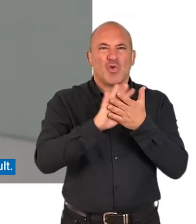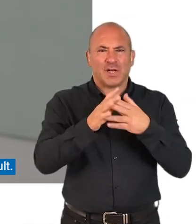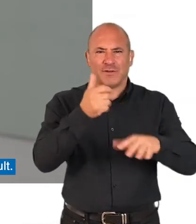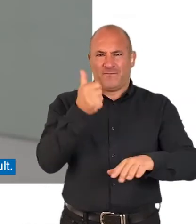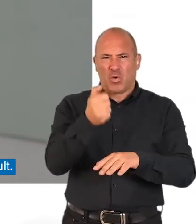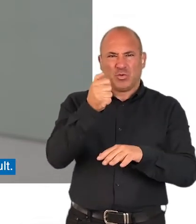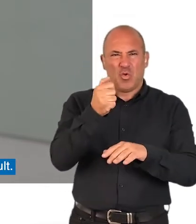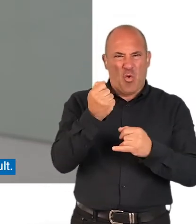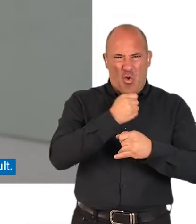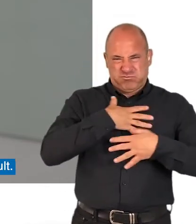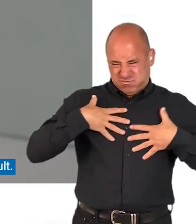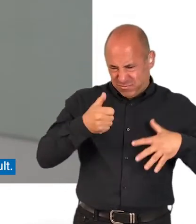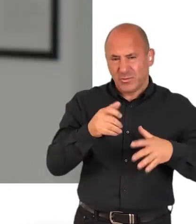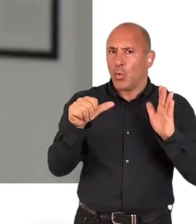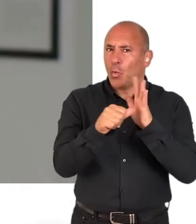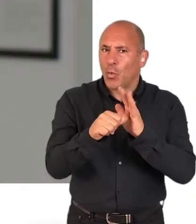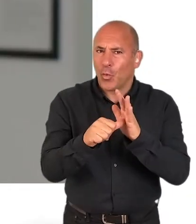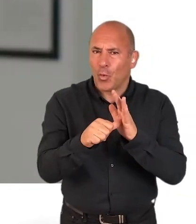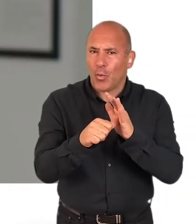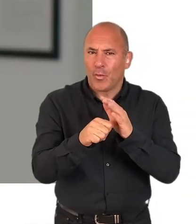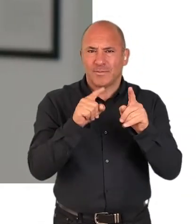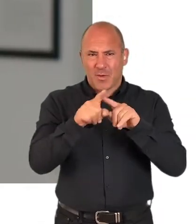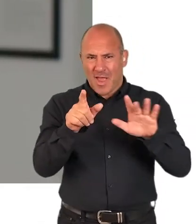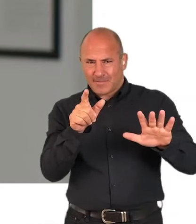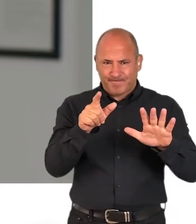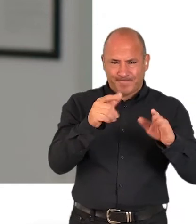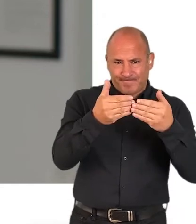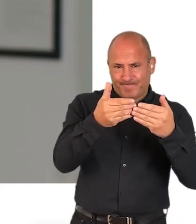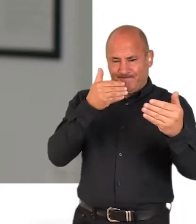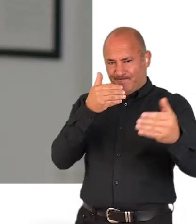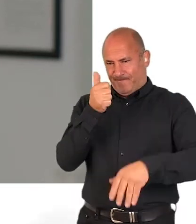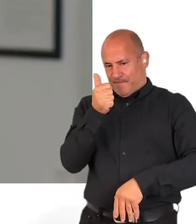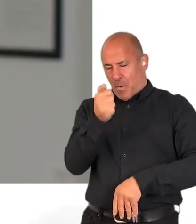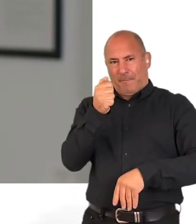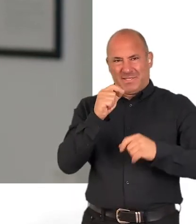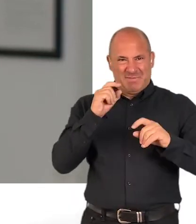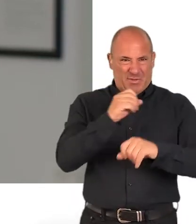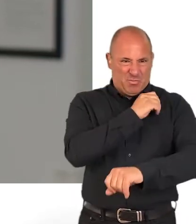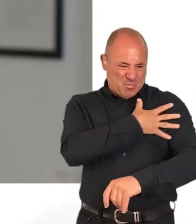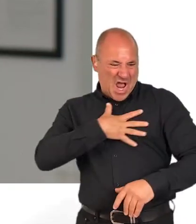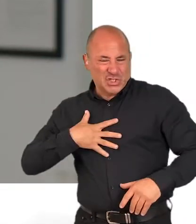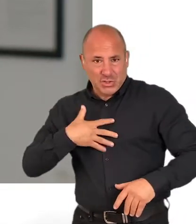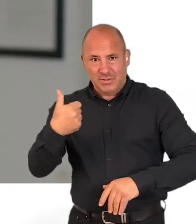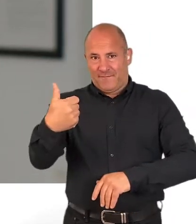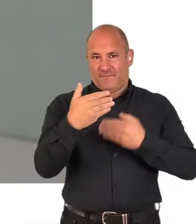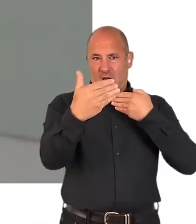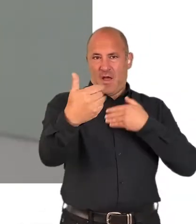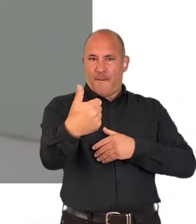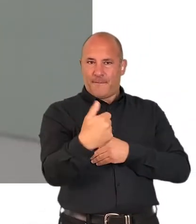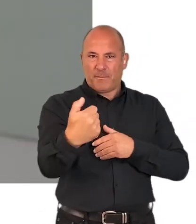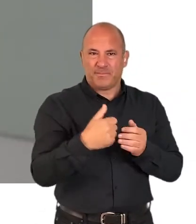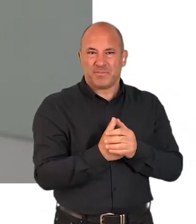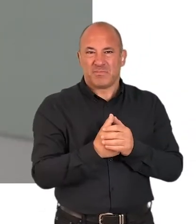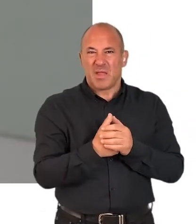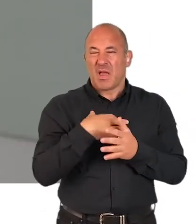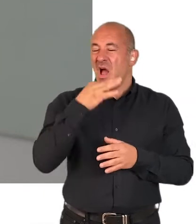widespread condition can be difficult. Try and show the distribution pattern with establishing shots from a distance first. You may